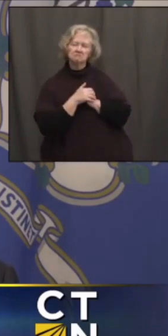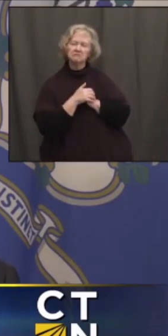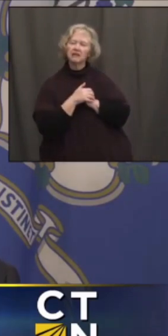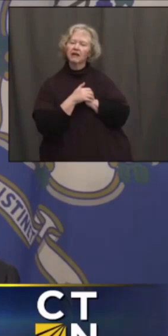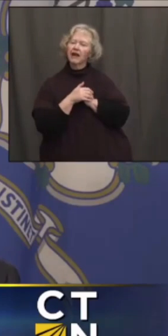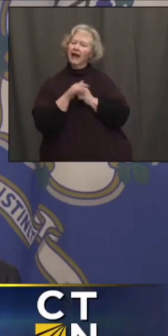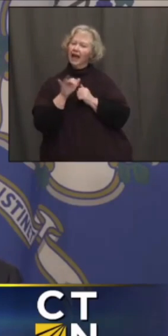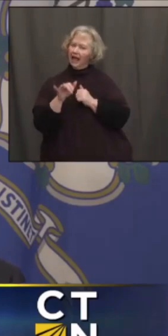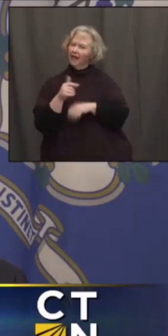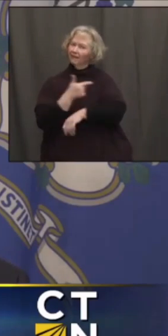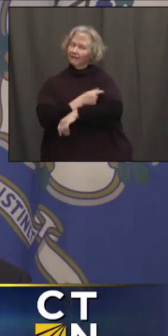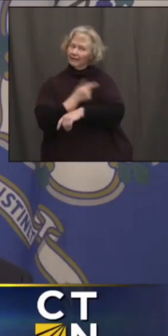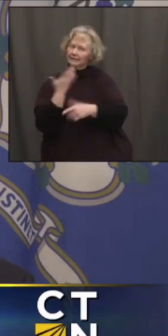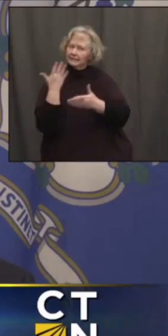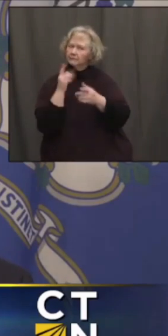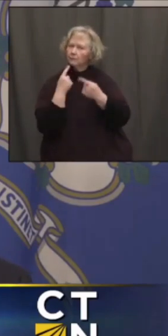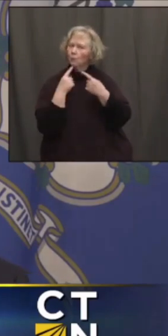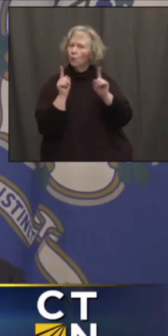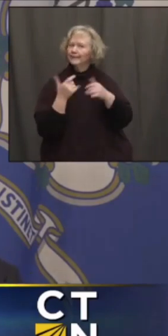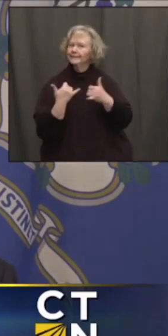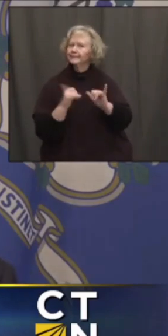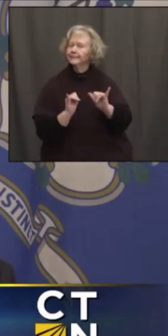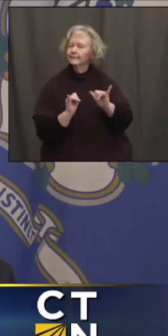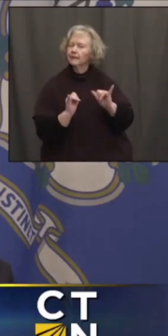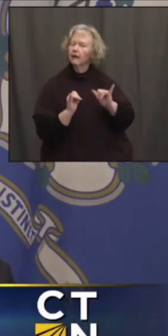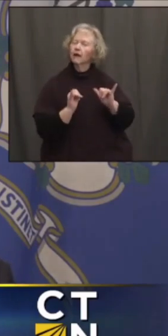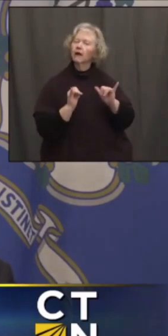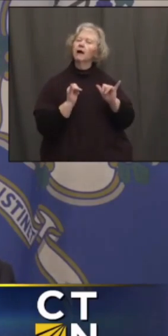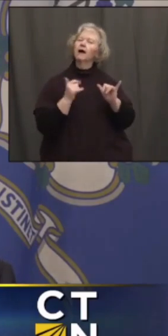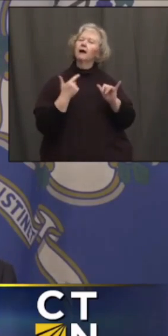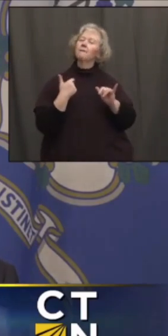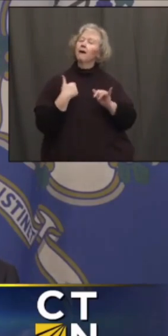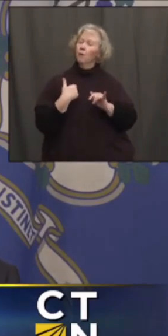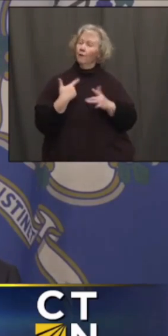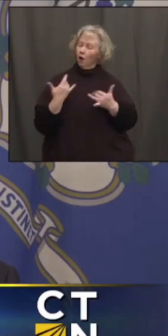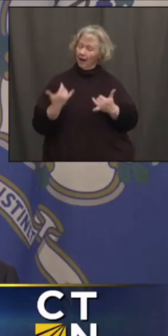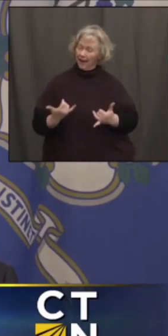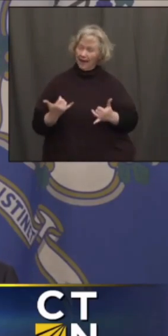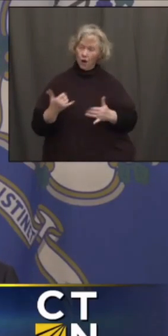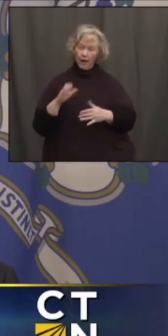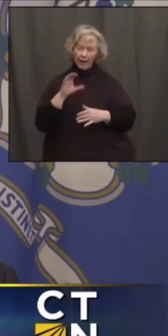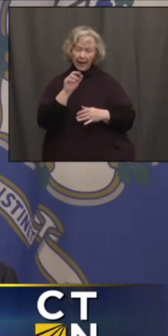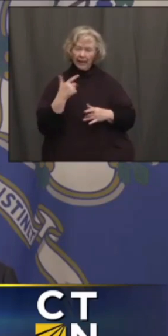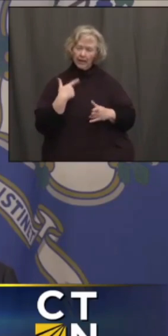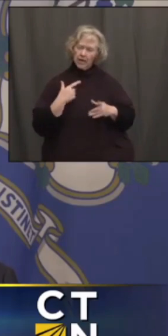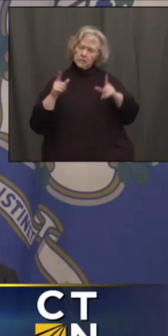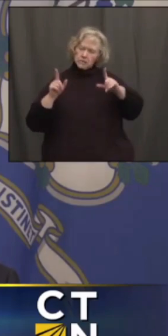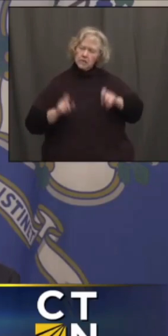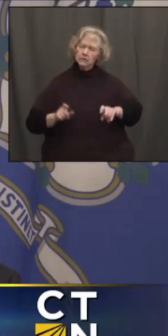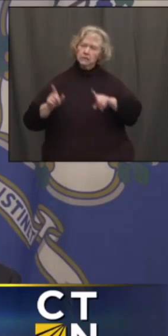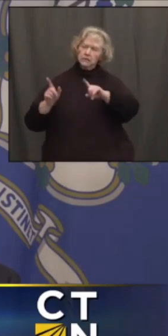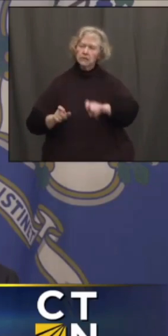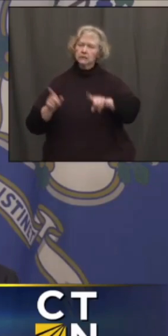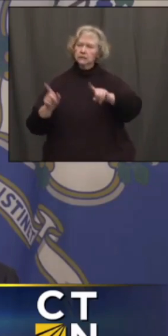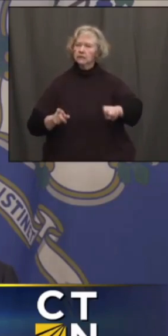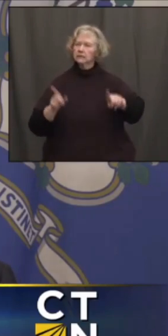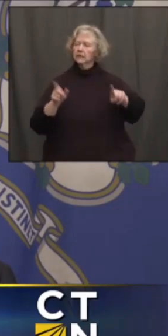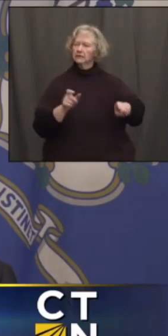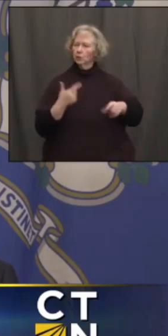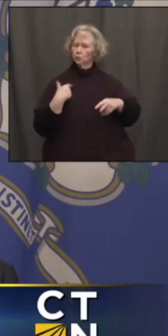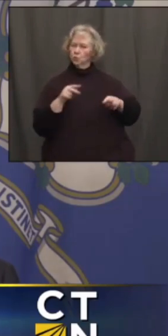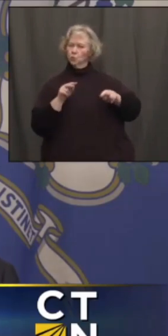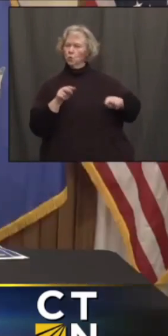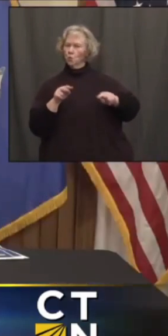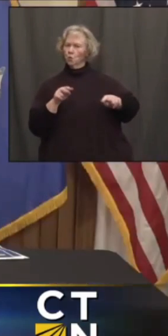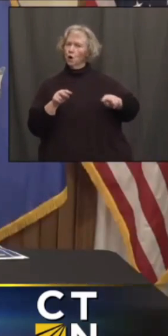vaccine works against it. But, you know, we are doing more and more testing right here in the state of Connecticut. So we have a better handle on it.